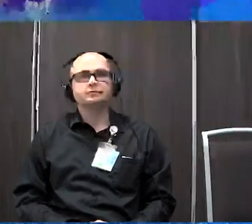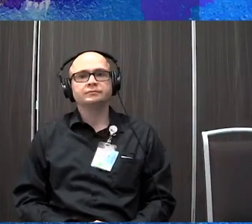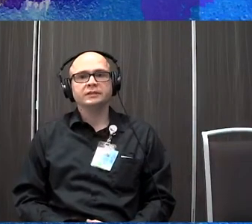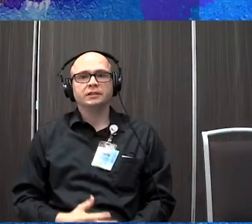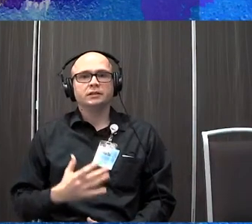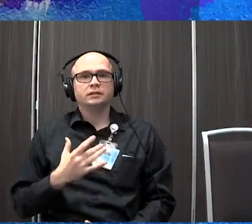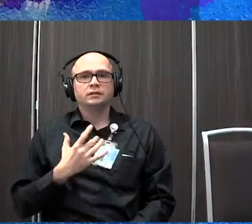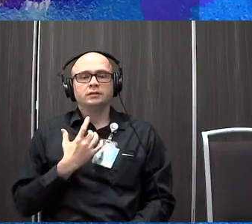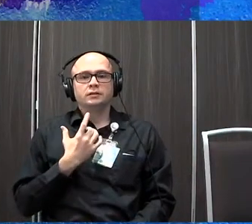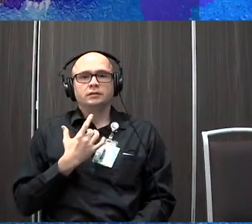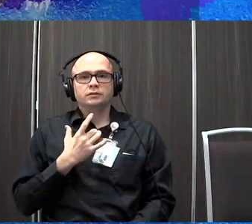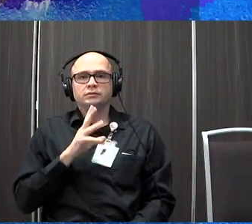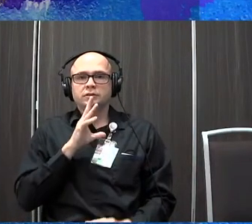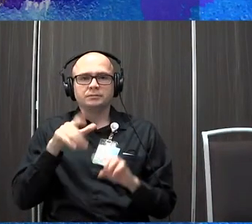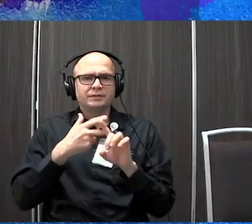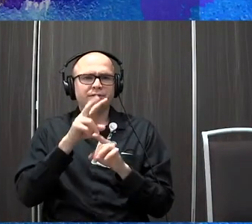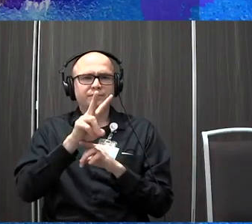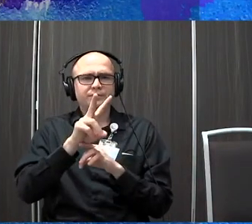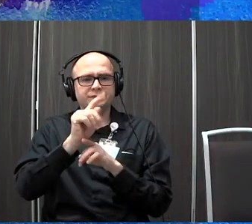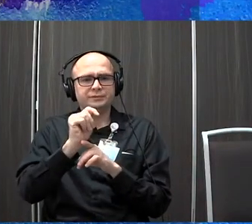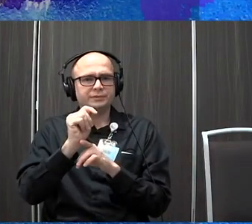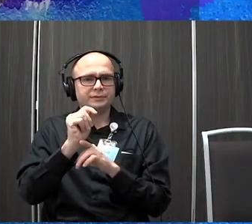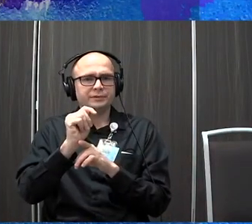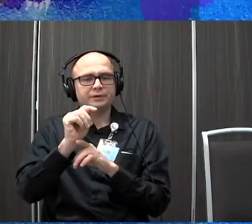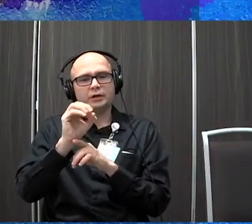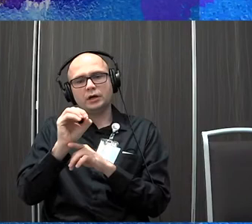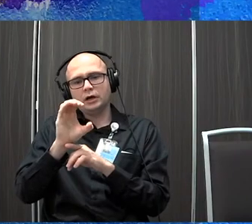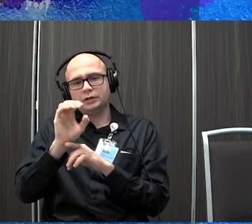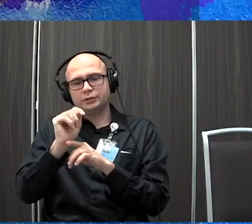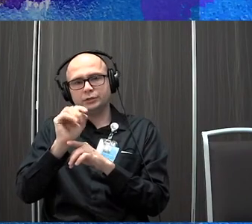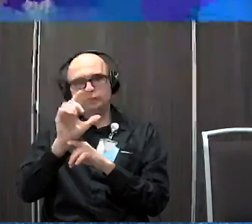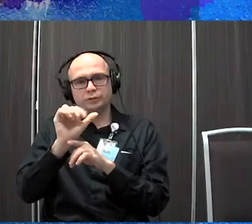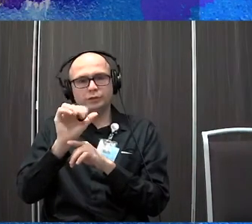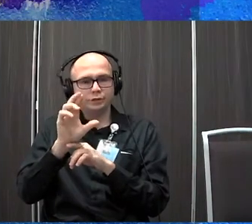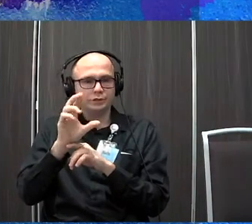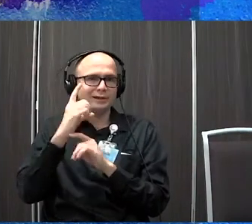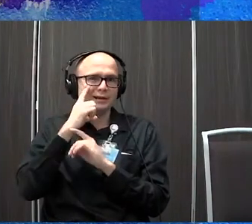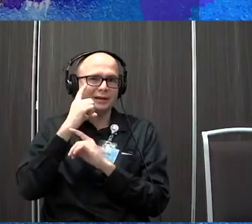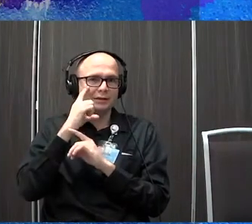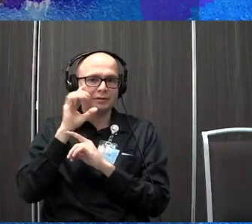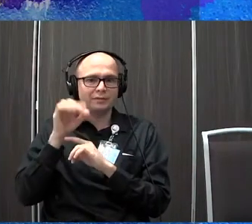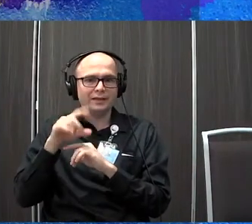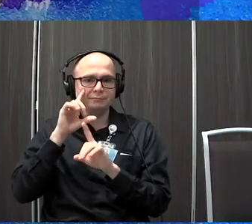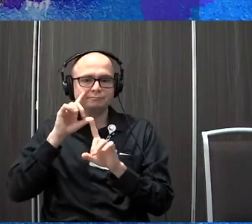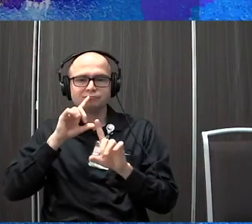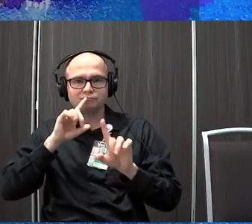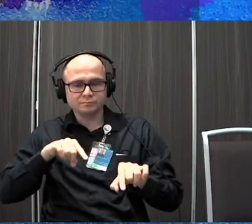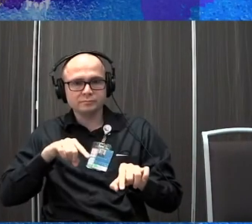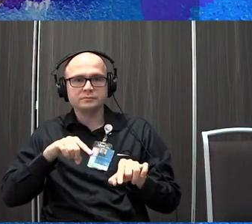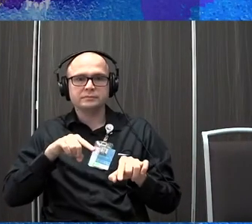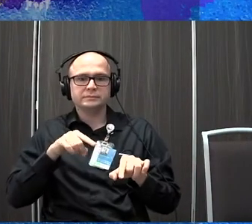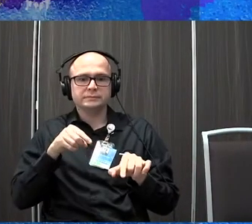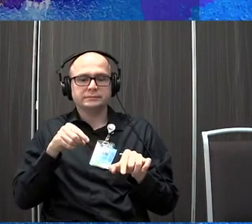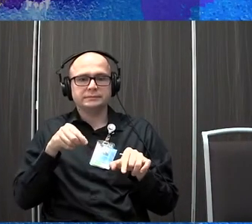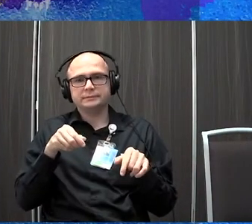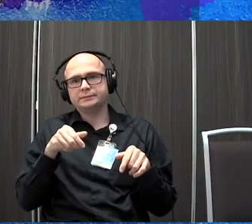talked about with the vestibular ocular reflex. Okay. So, um, that, that reflex allows us to be able